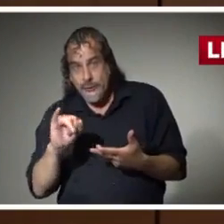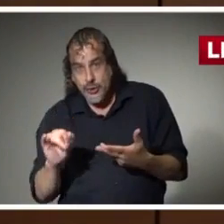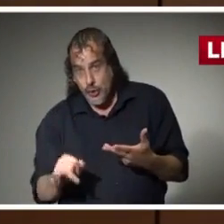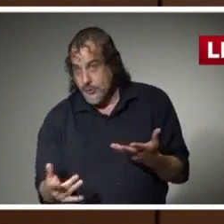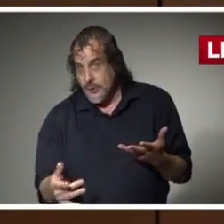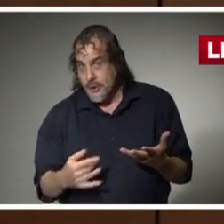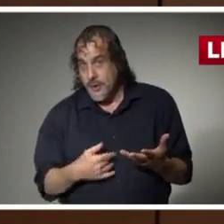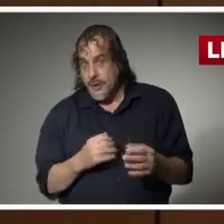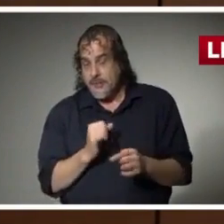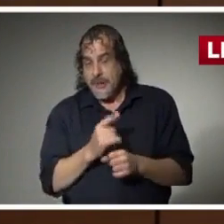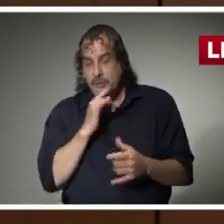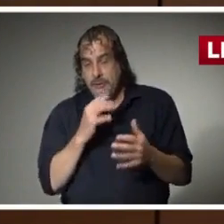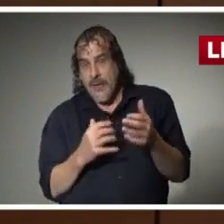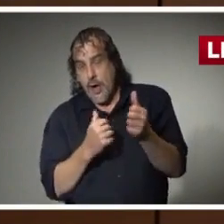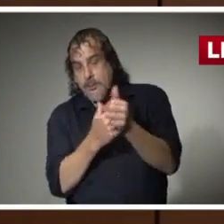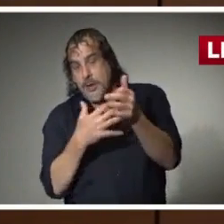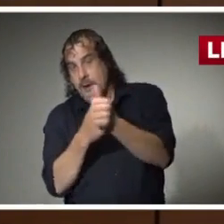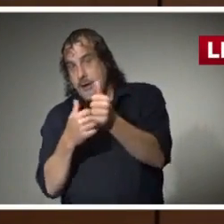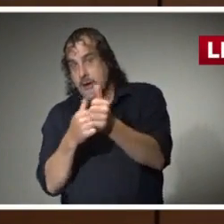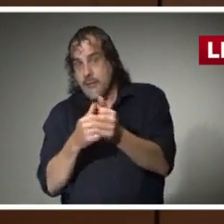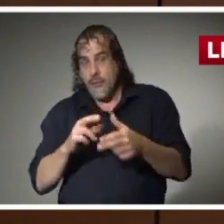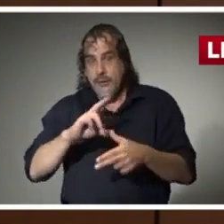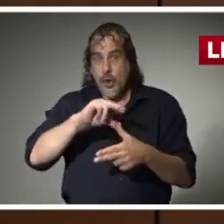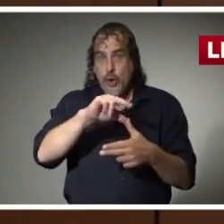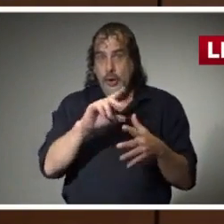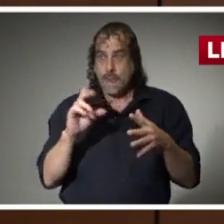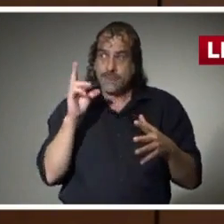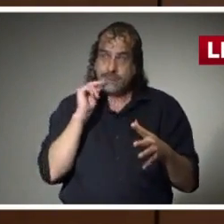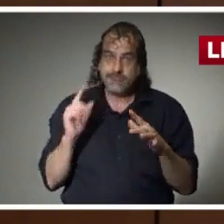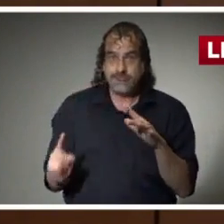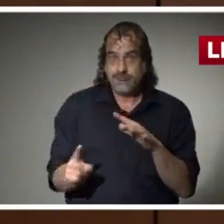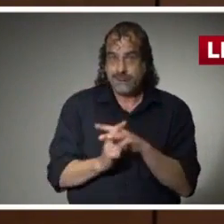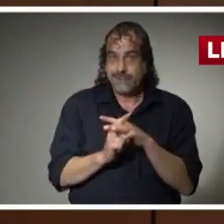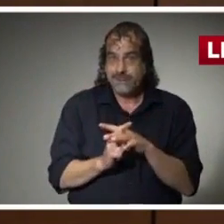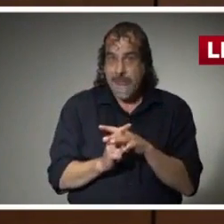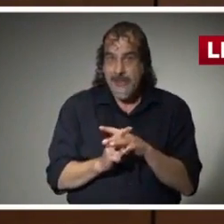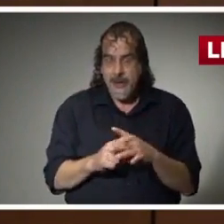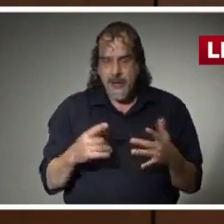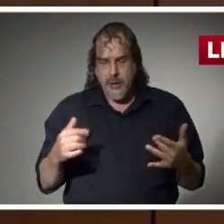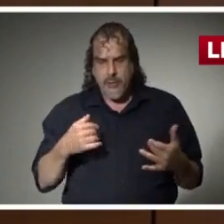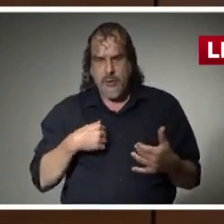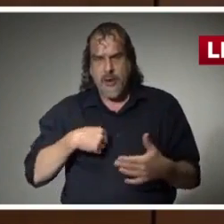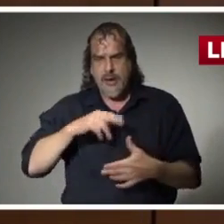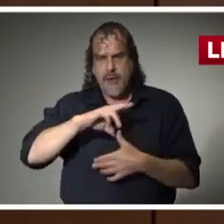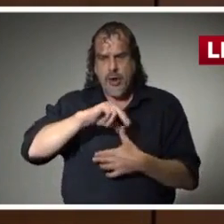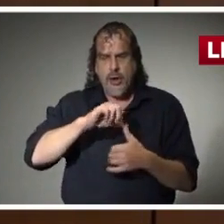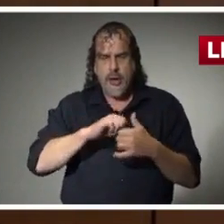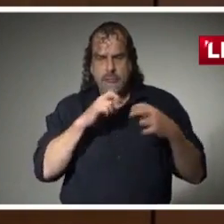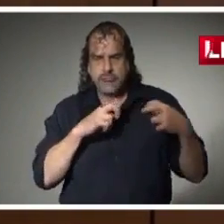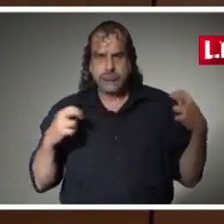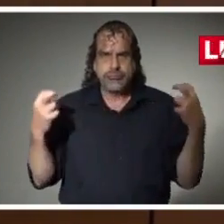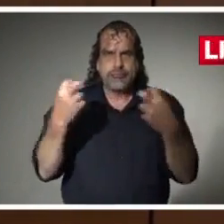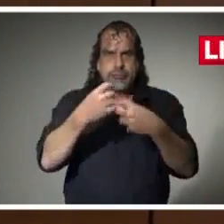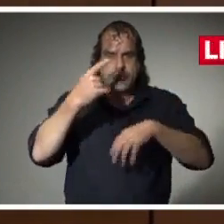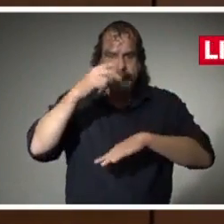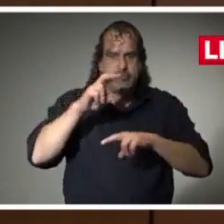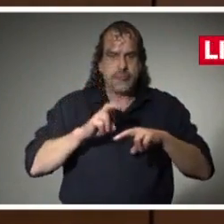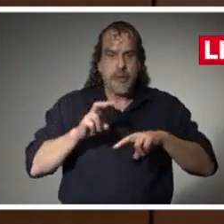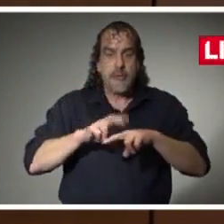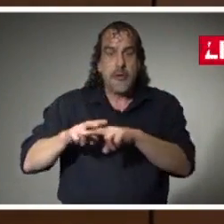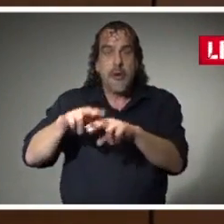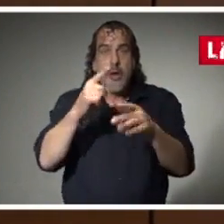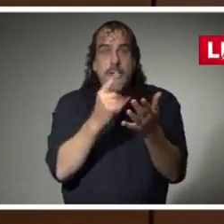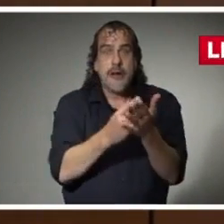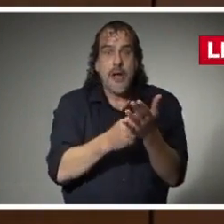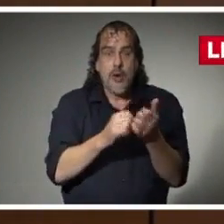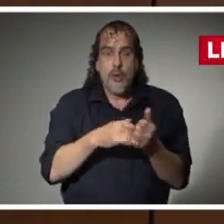got. So just make sure that that is up to date going into the hurricane season. We will be having a hurricane round table with all the 82 counties and Mississippi